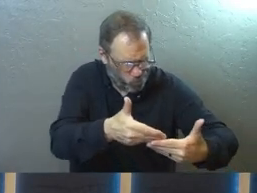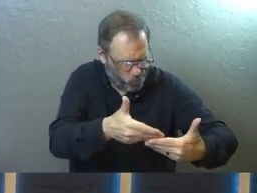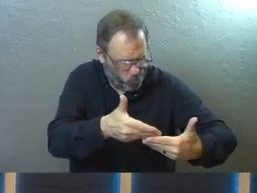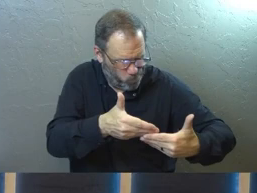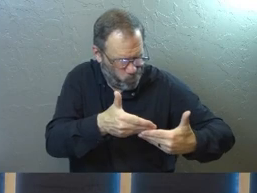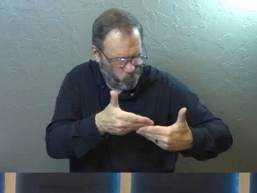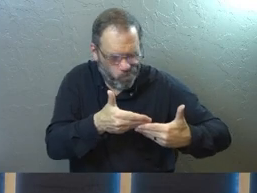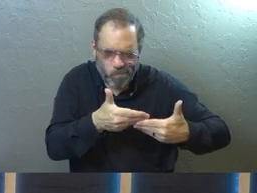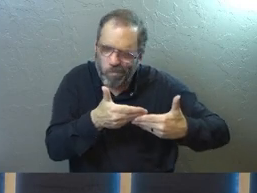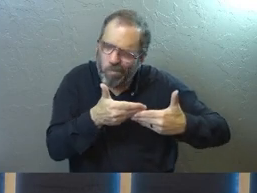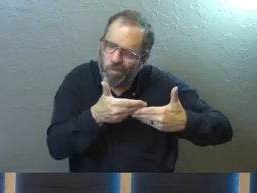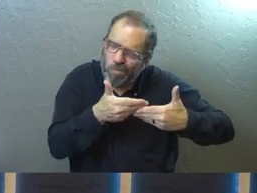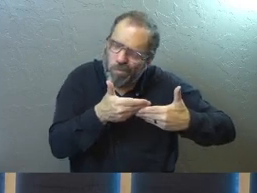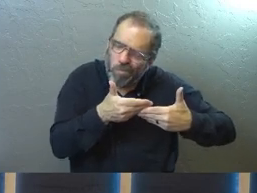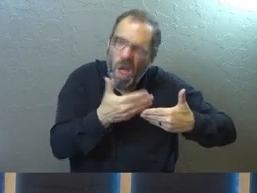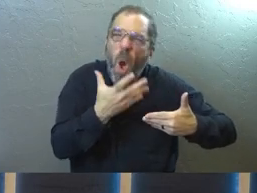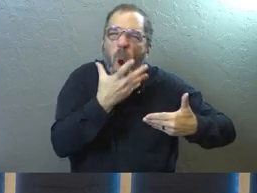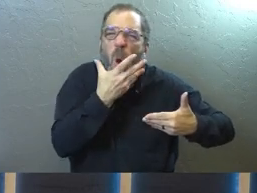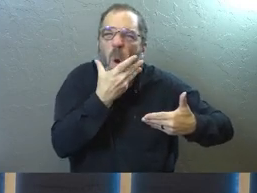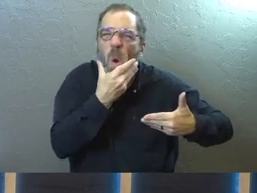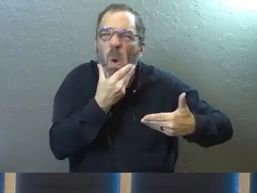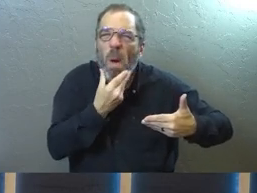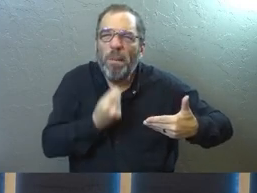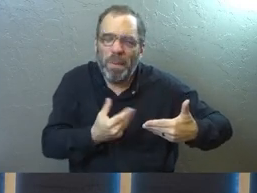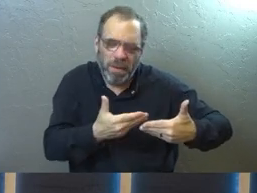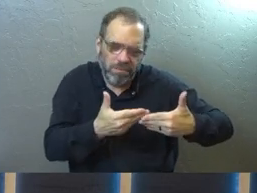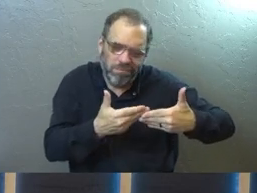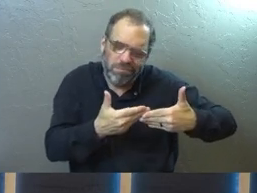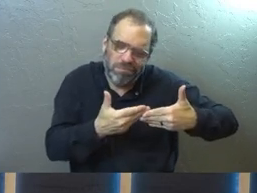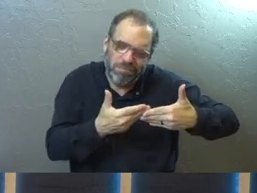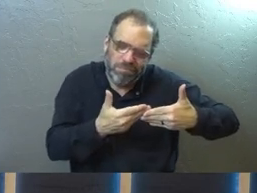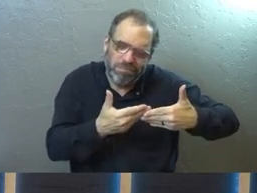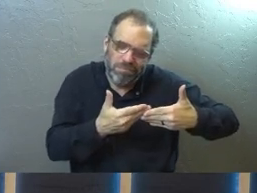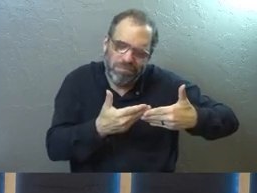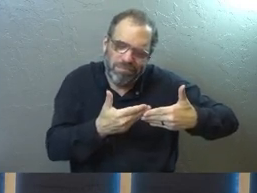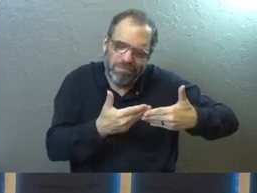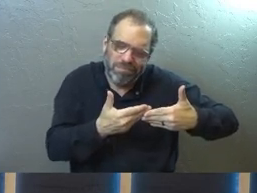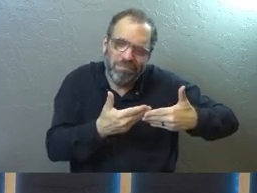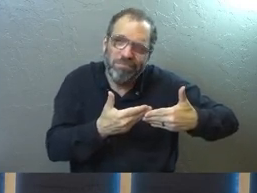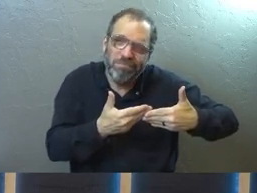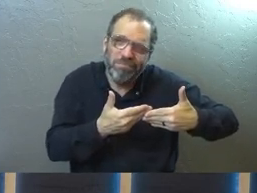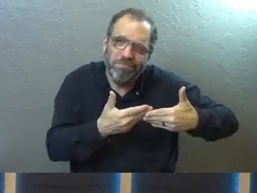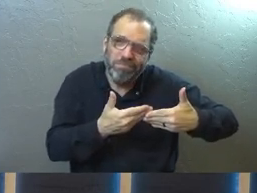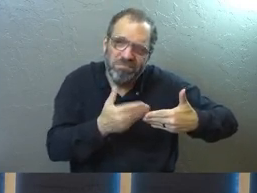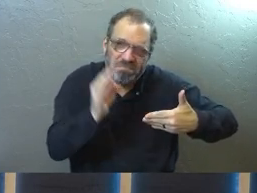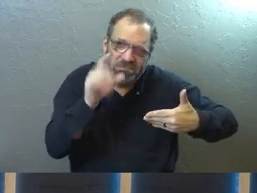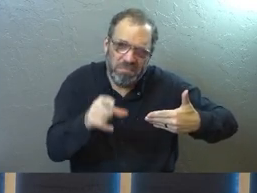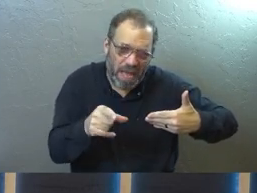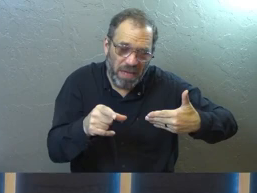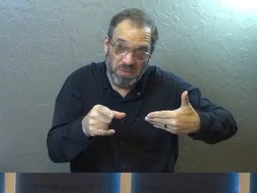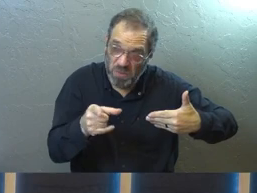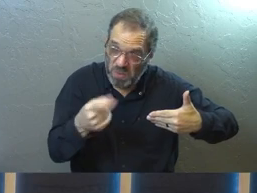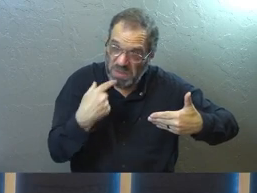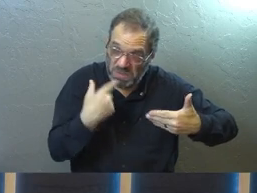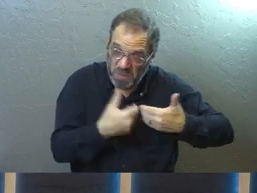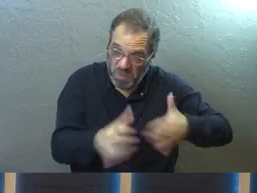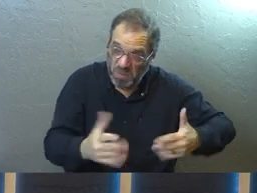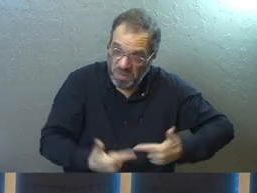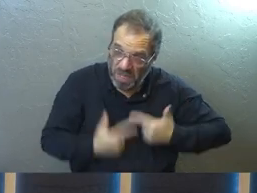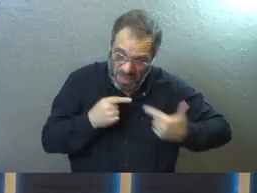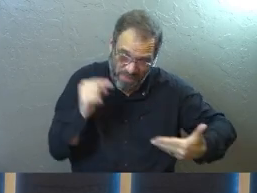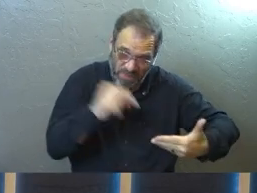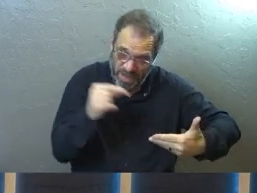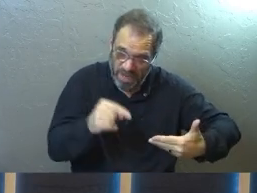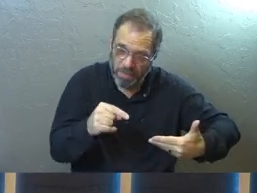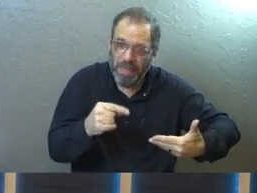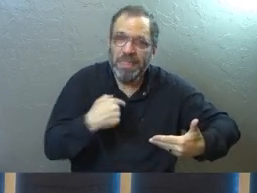his, his face, up to his white beard. And at last he looks at the pastor and he says, you say we could lose our lives for